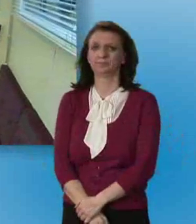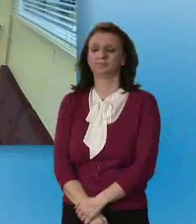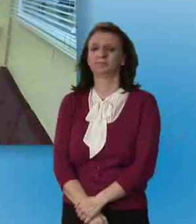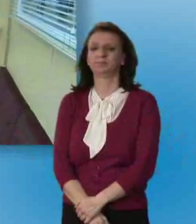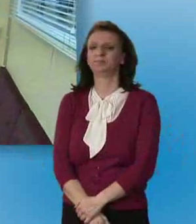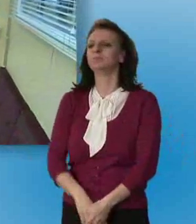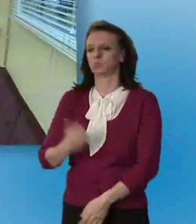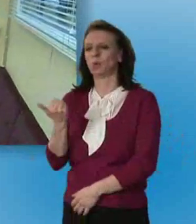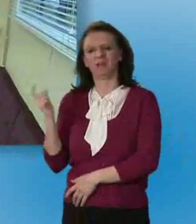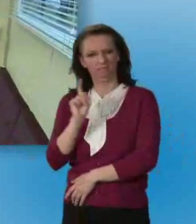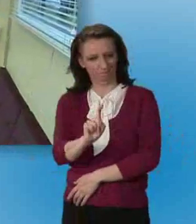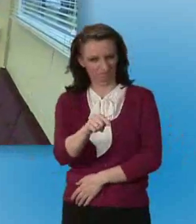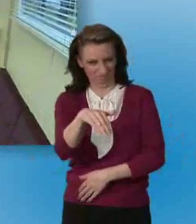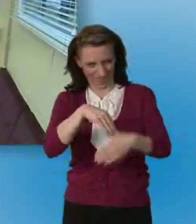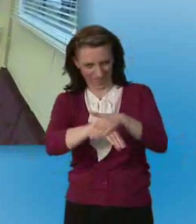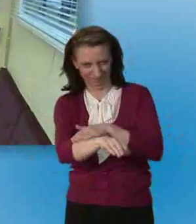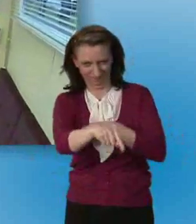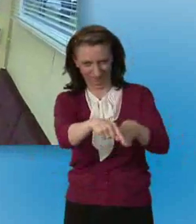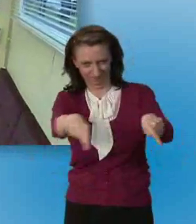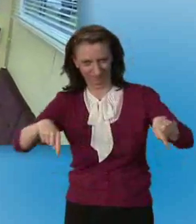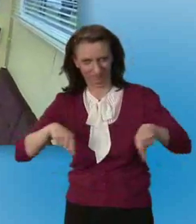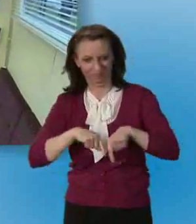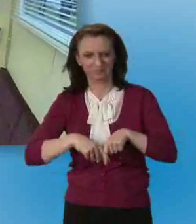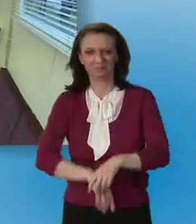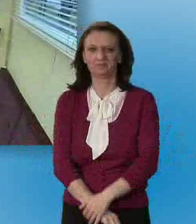Okay if you pop into the cubicle there for me. Okay.